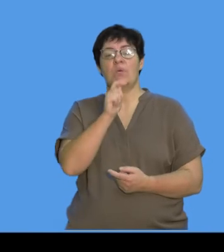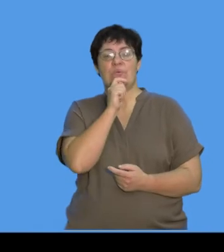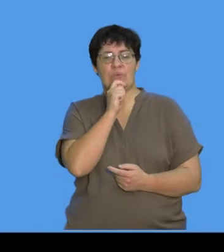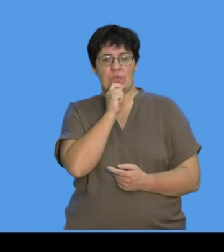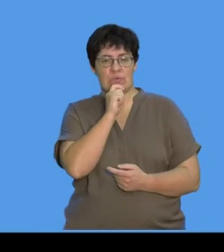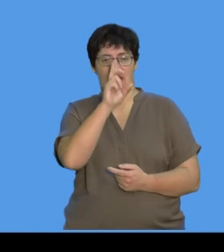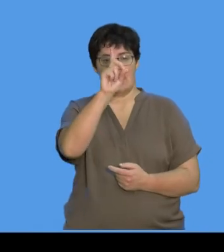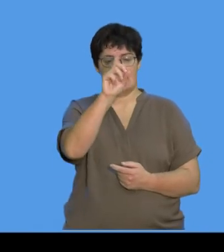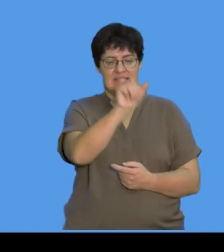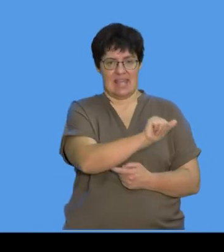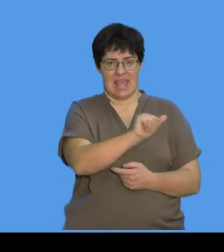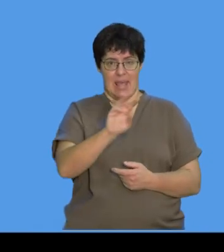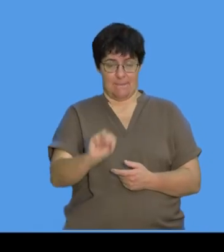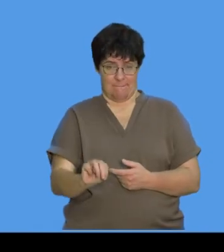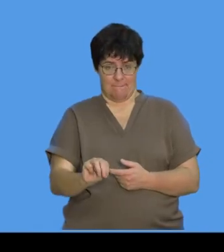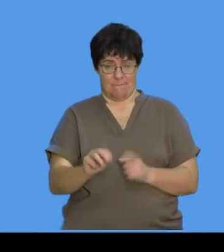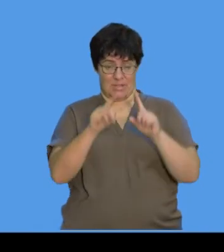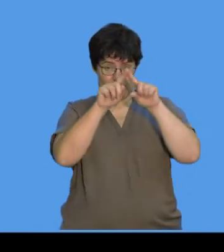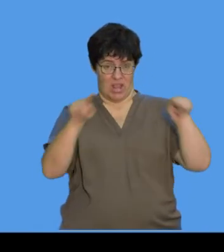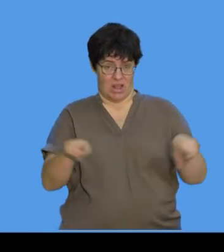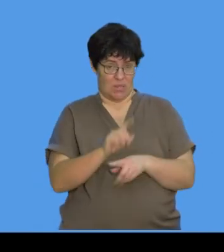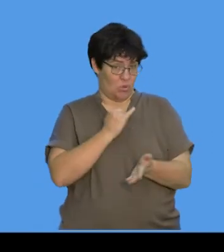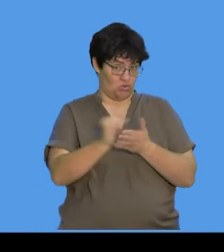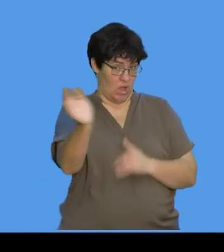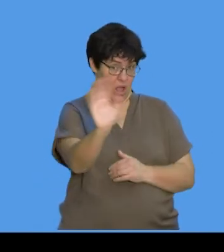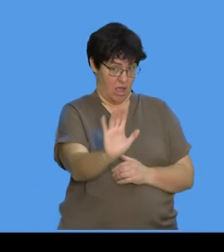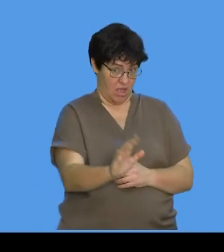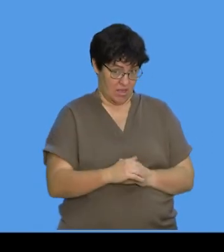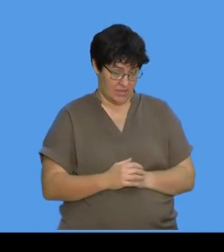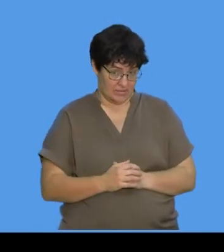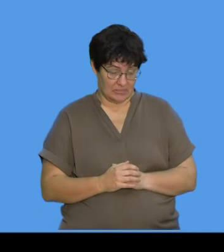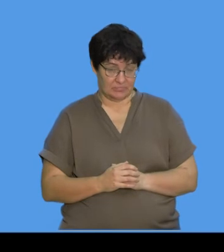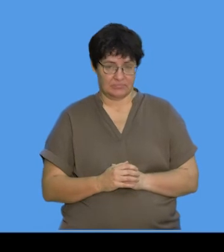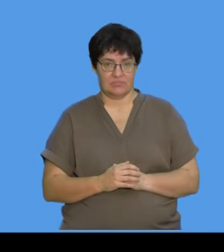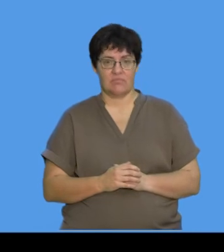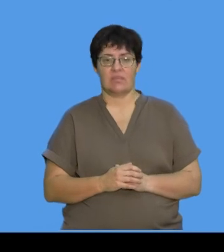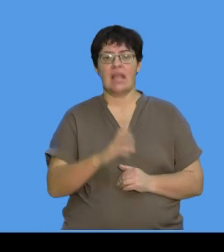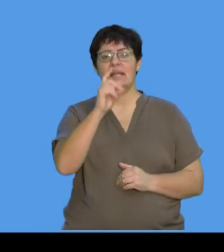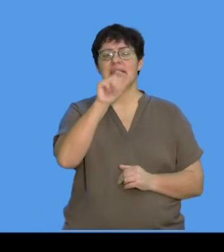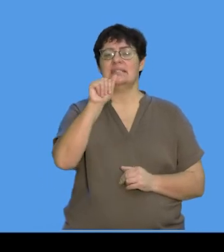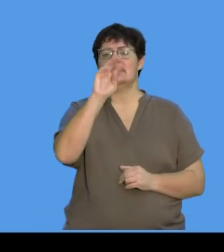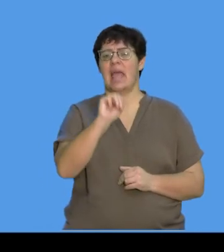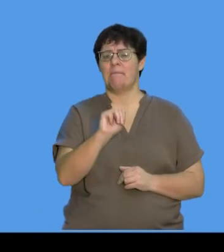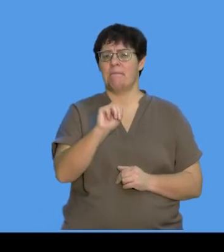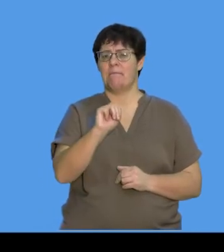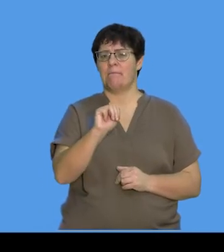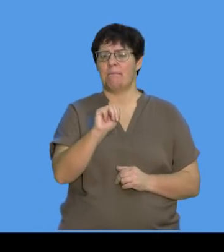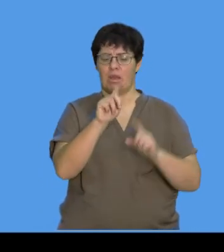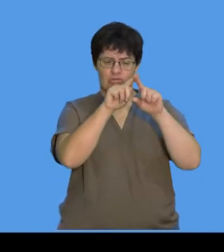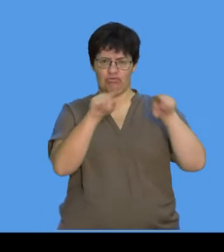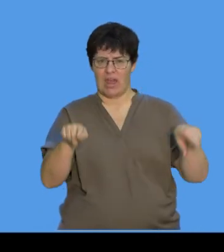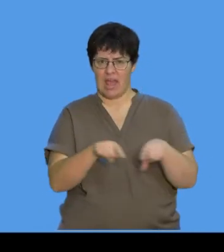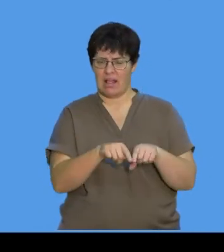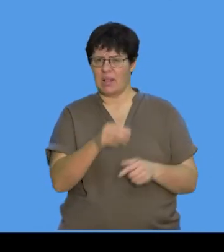triangle. All right, and I'm not, as I said, I'm not swearing. What does the damn triangle mean? Okay, so when we look at the damn